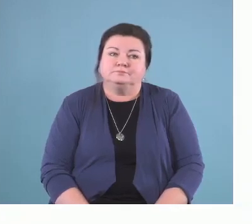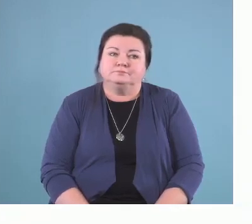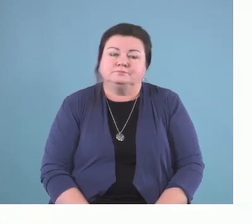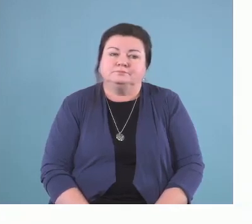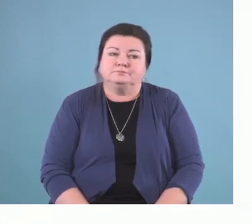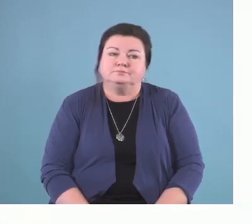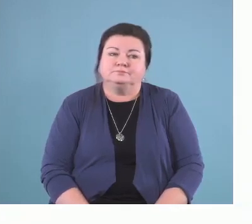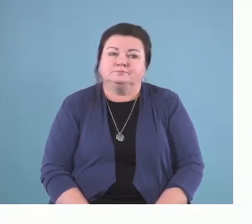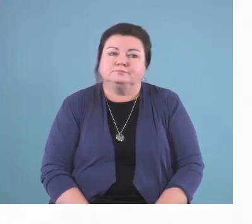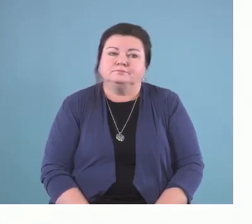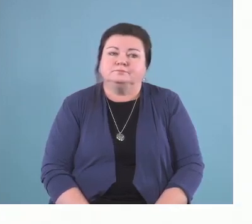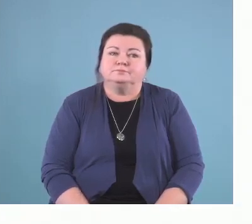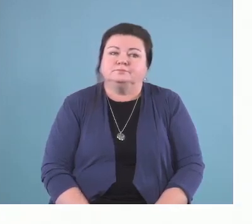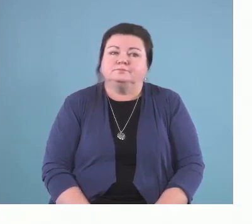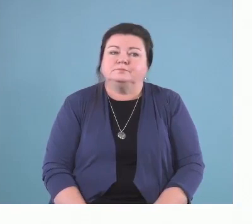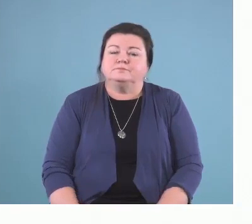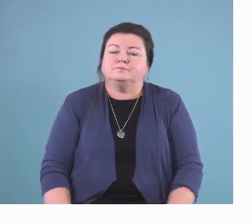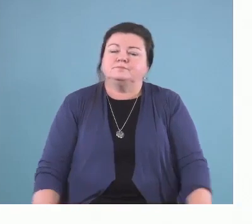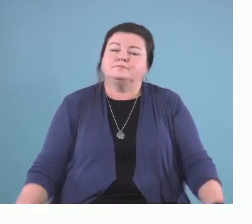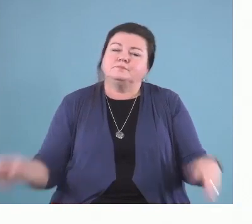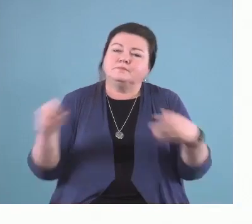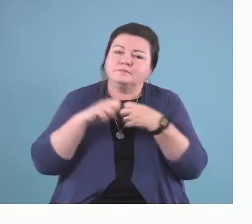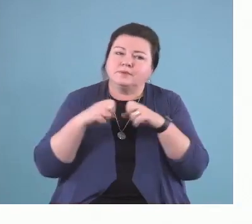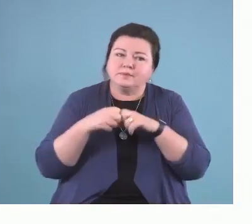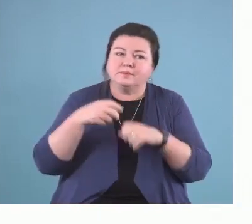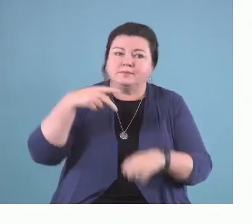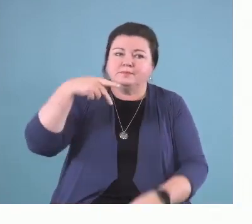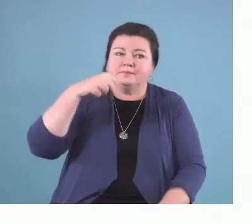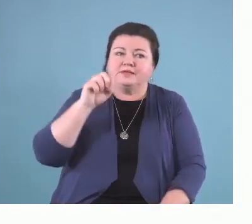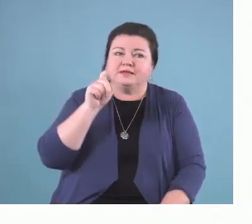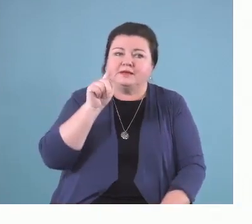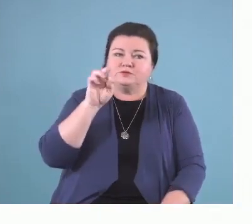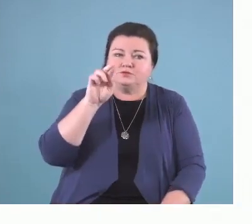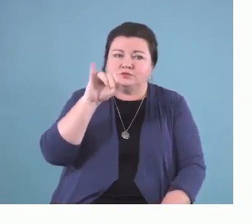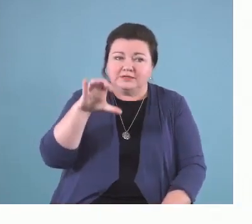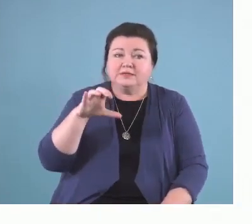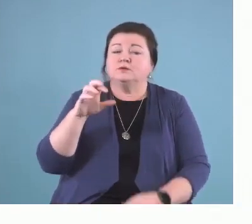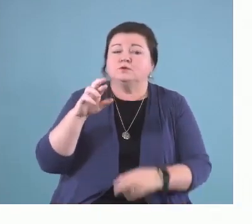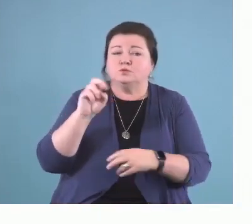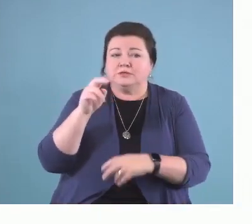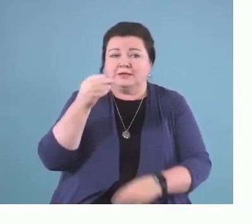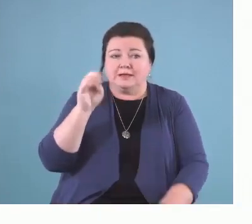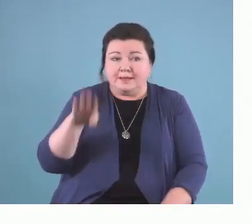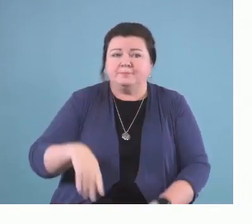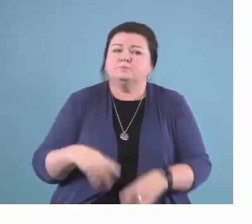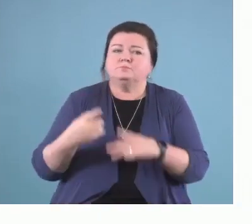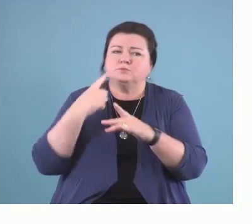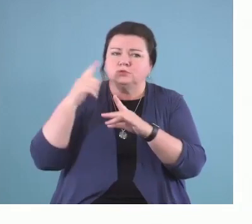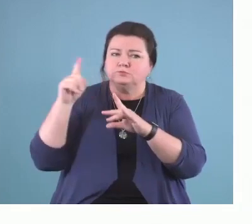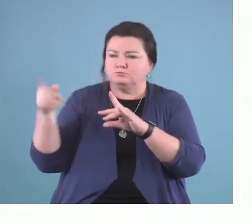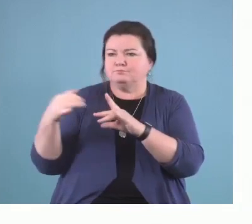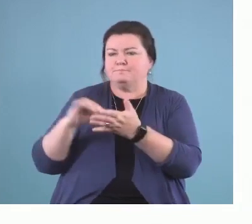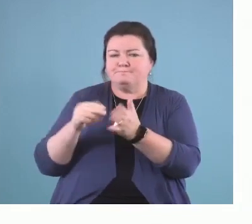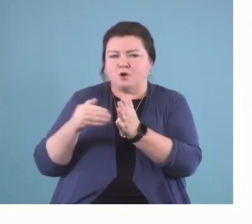So the problem is that pediatric rehab is moving towards the adoption of system views of the